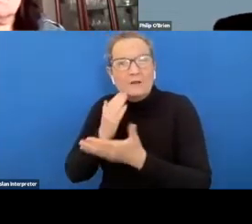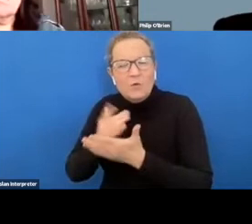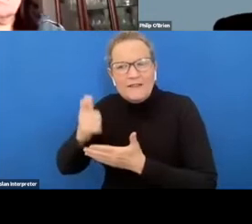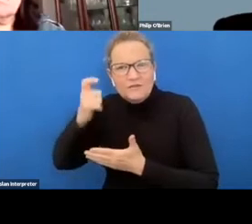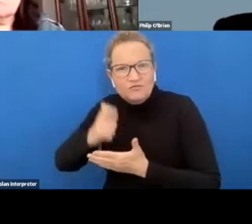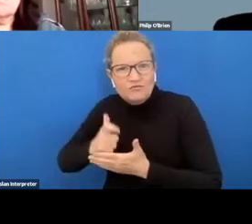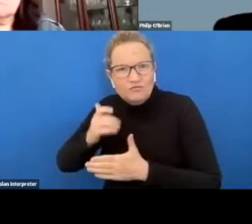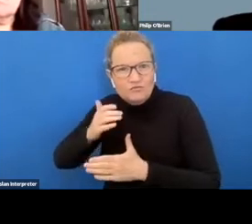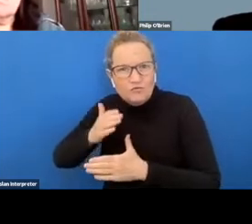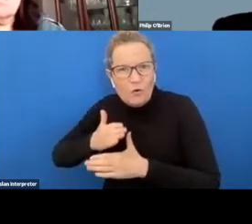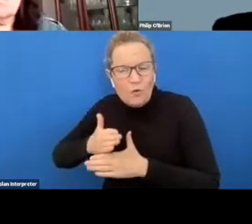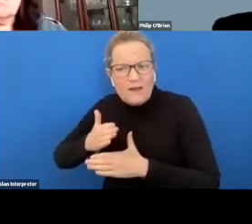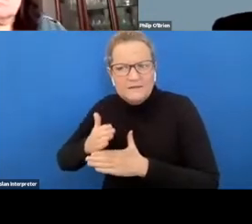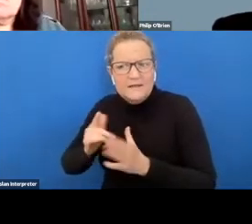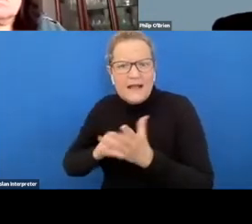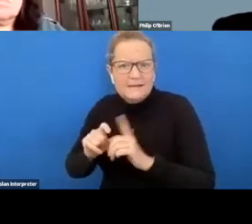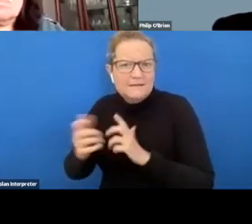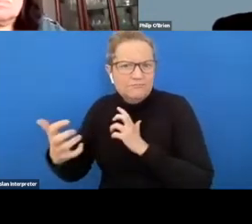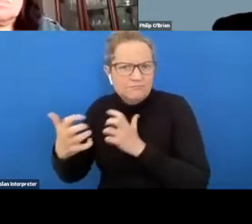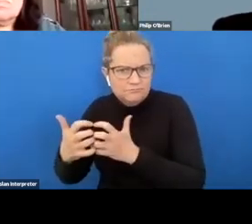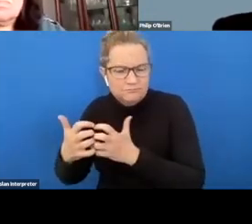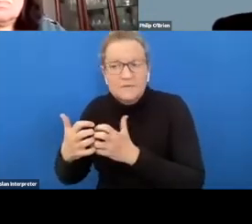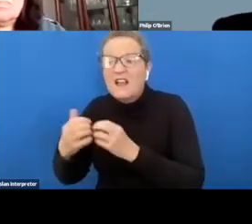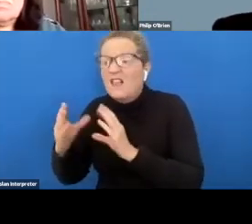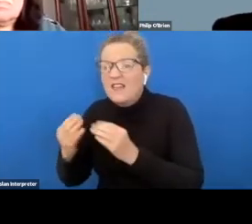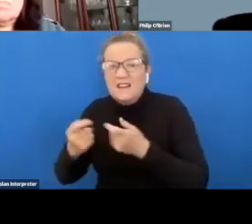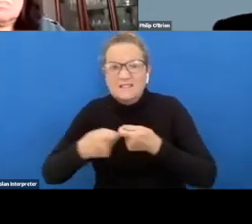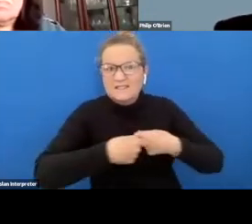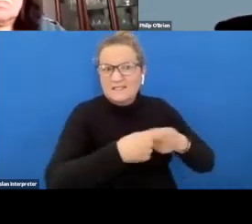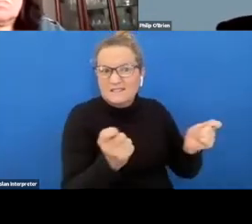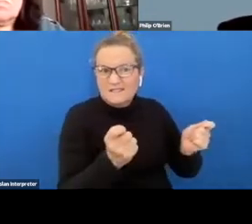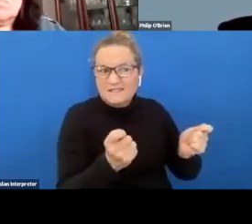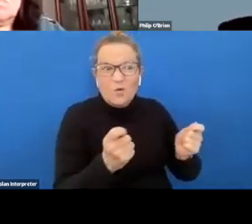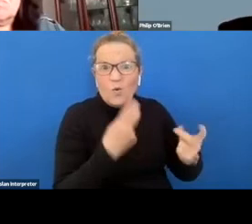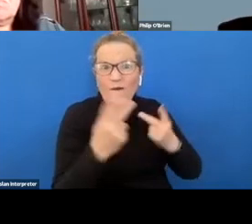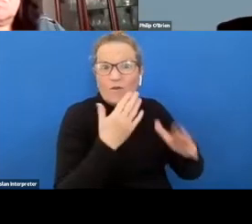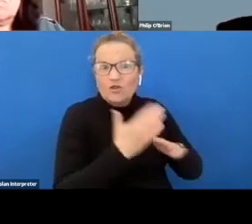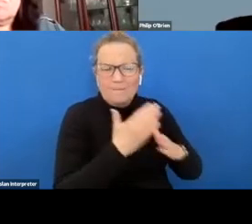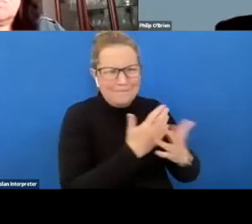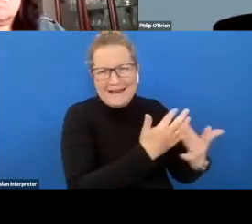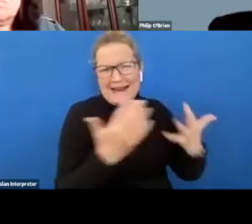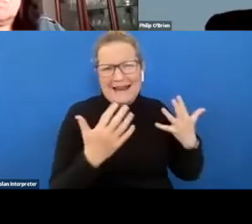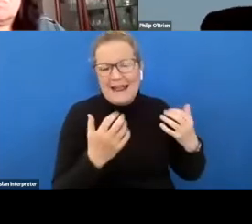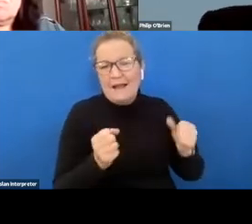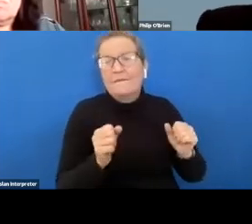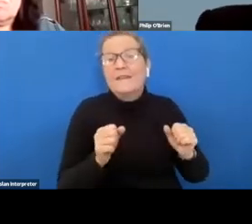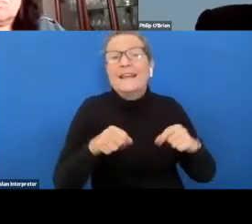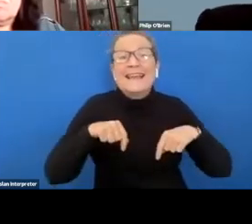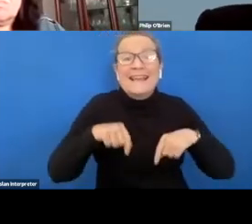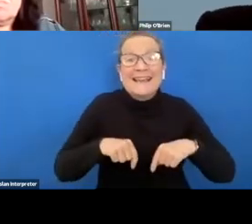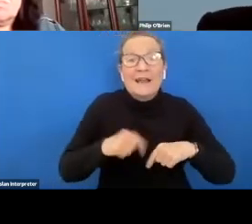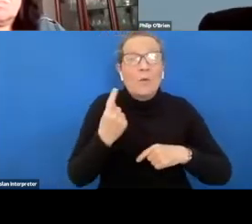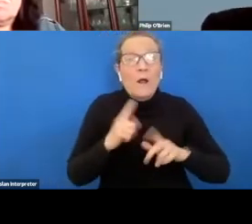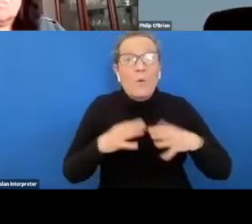it out to our network of job seekers which we have many and we're also networked across with other organizations